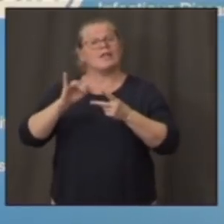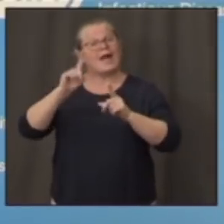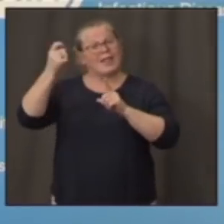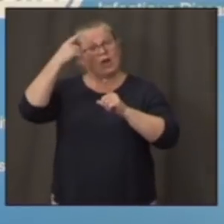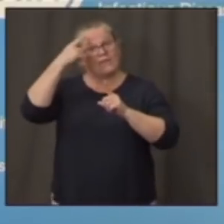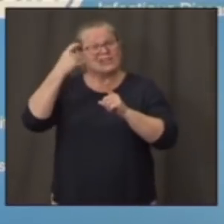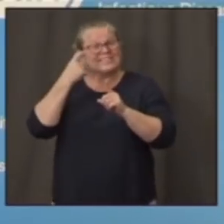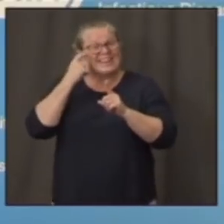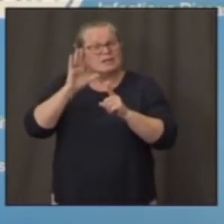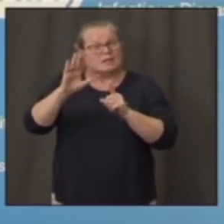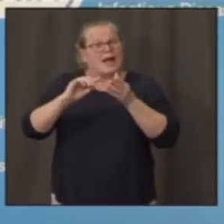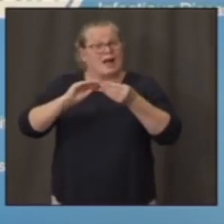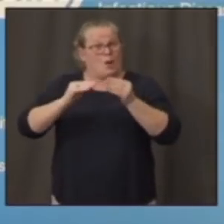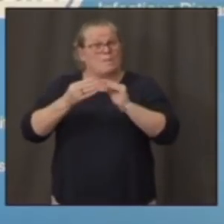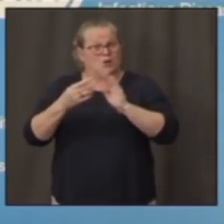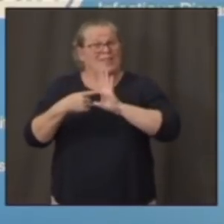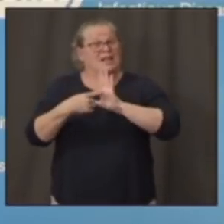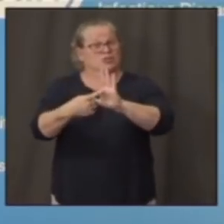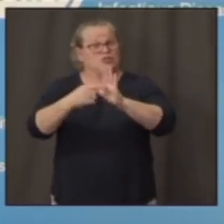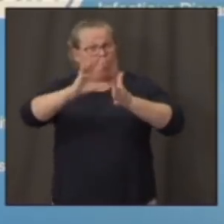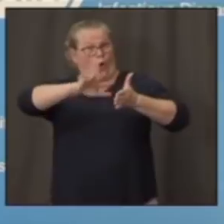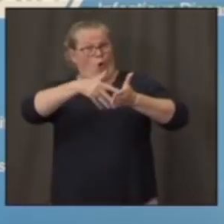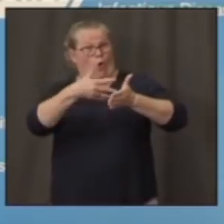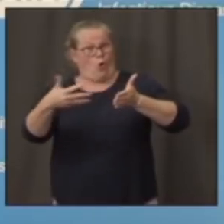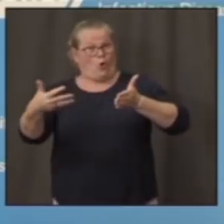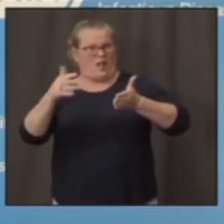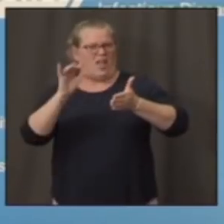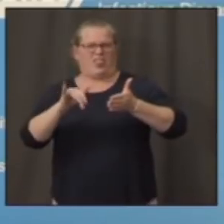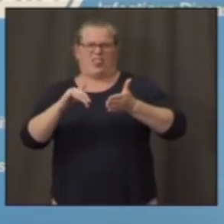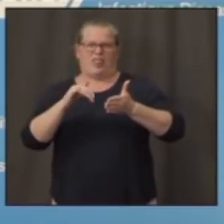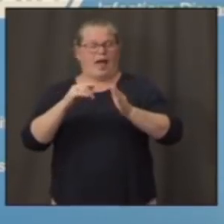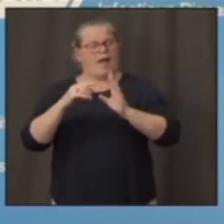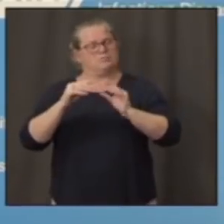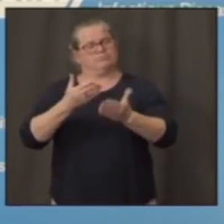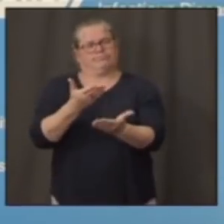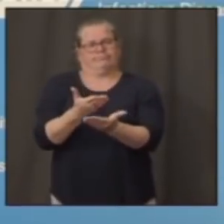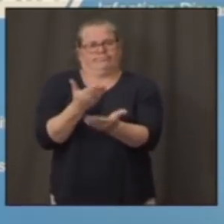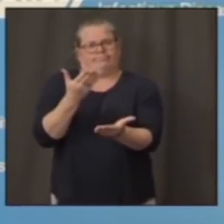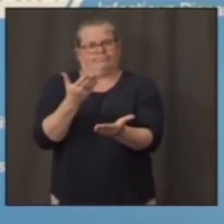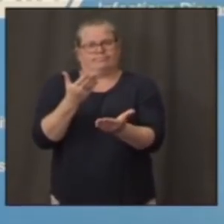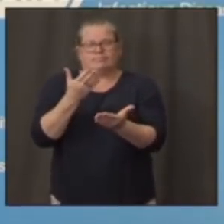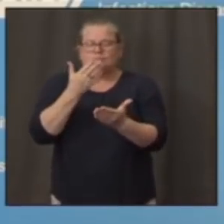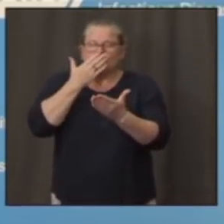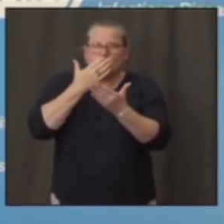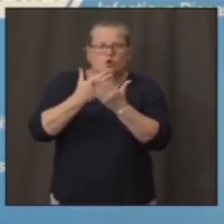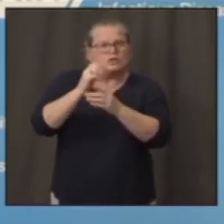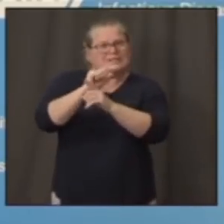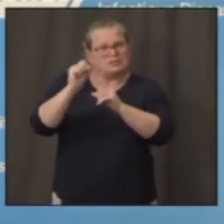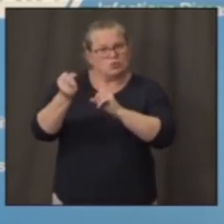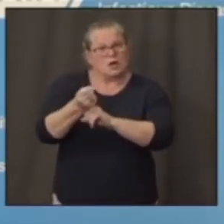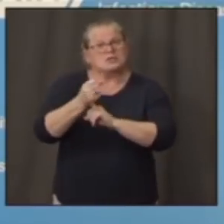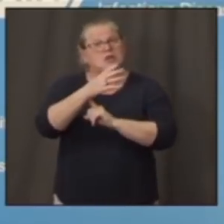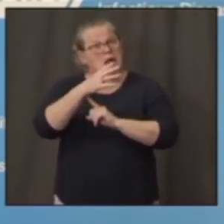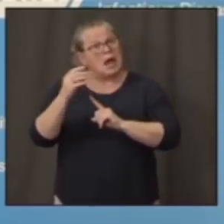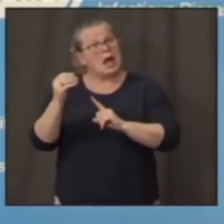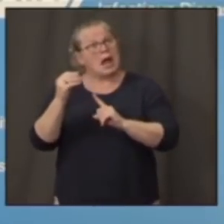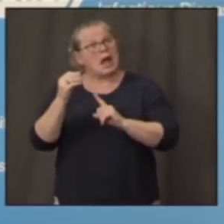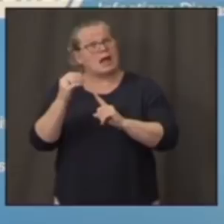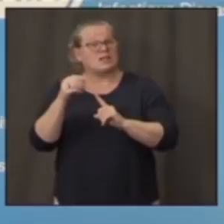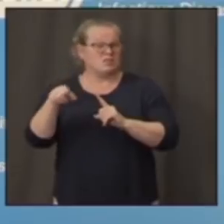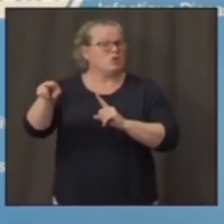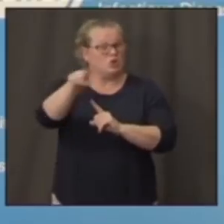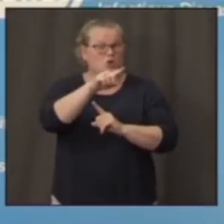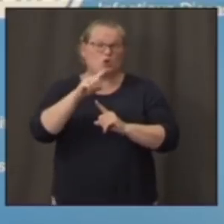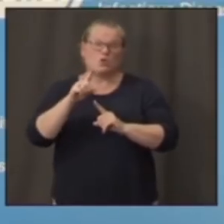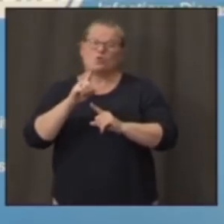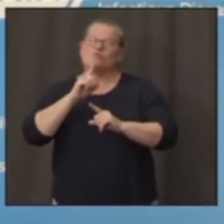are really indicative that you are in a situation that you now are, in many respects, have the upper hand